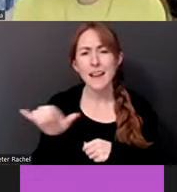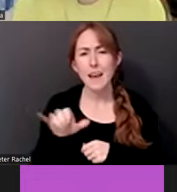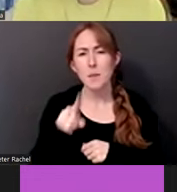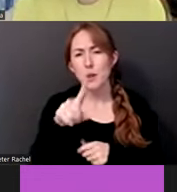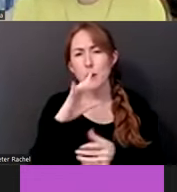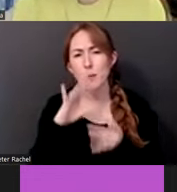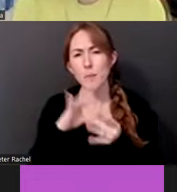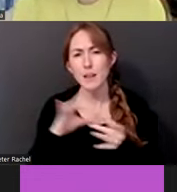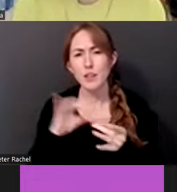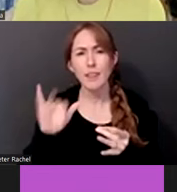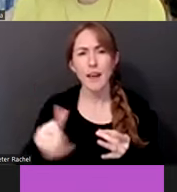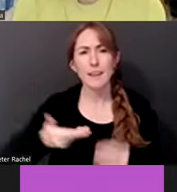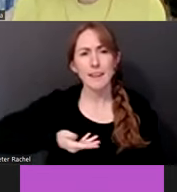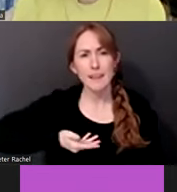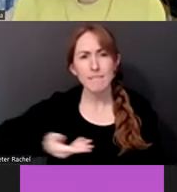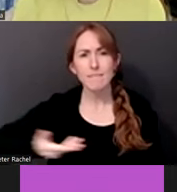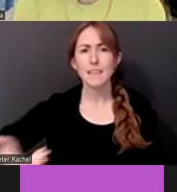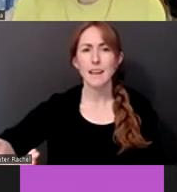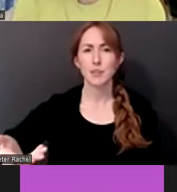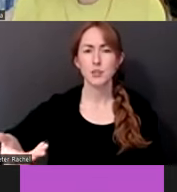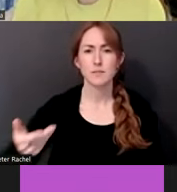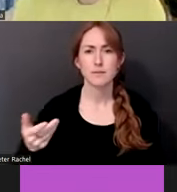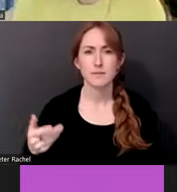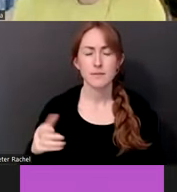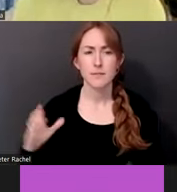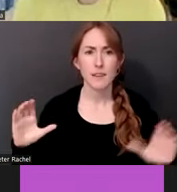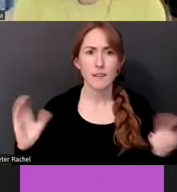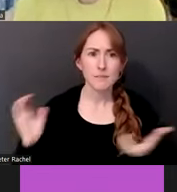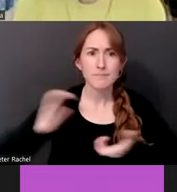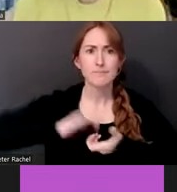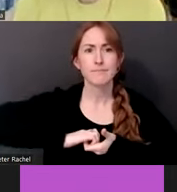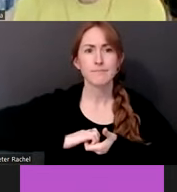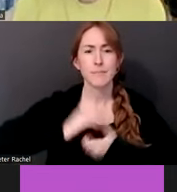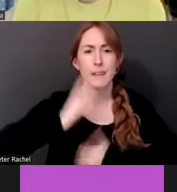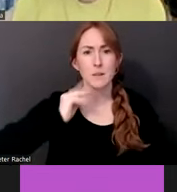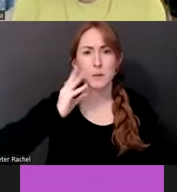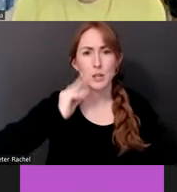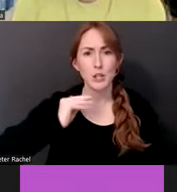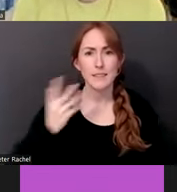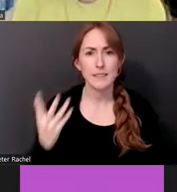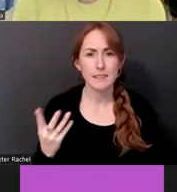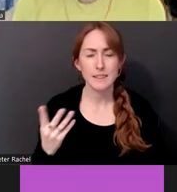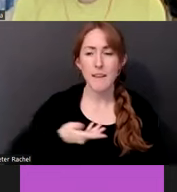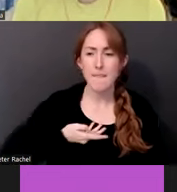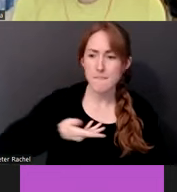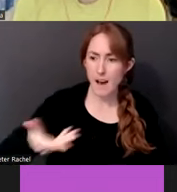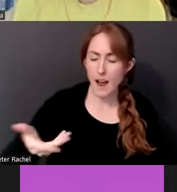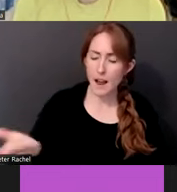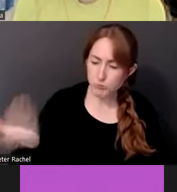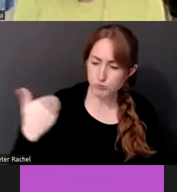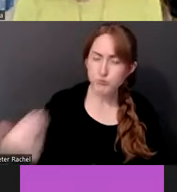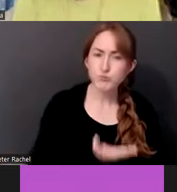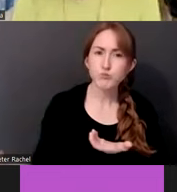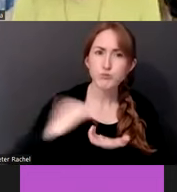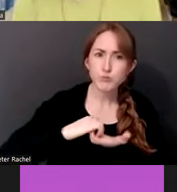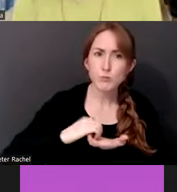collective experience, um, experience to invite people in to collaborate and to share their own stories. And the case